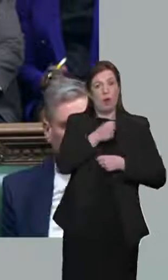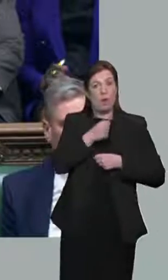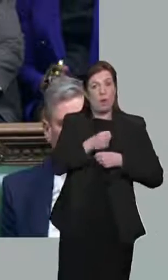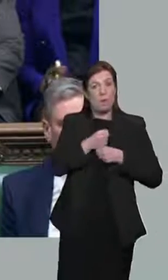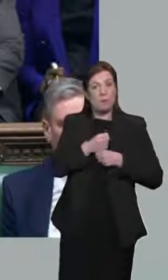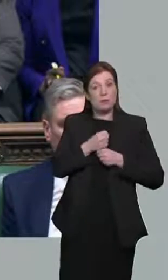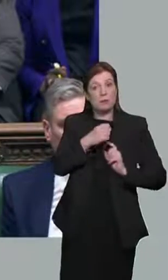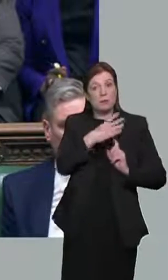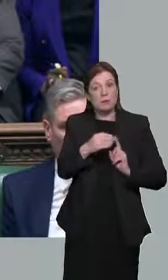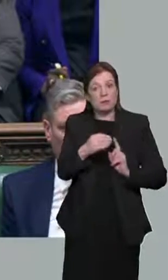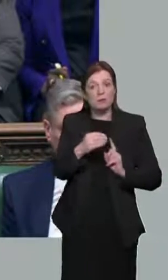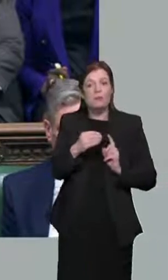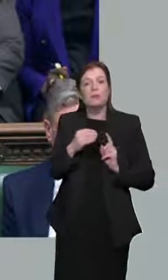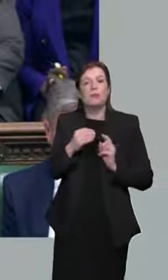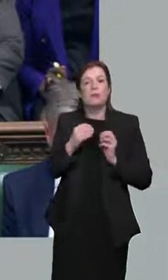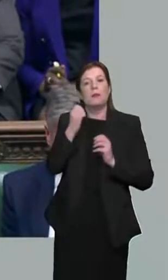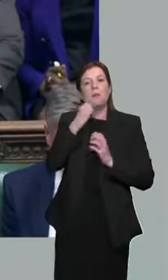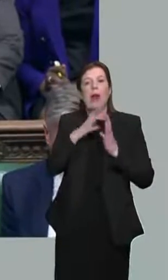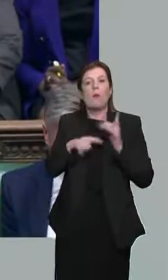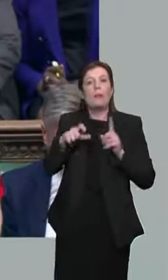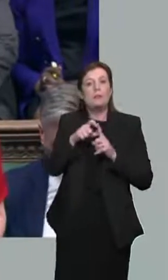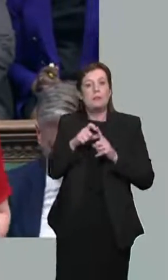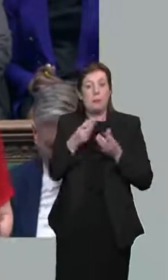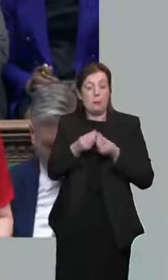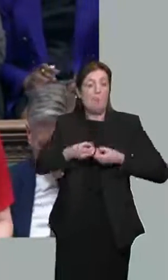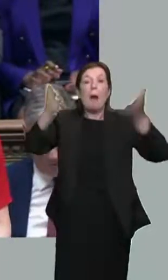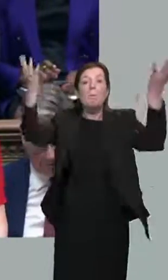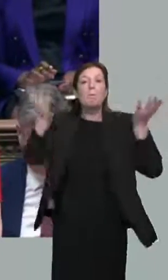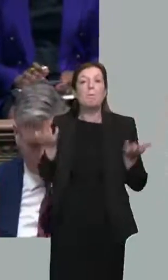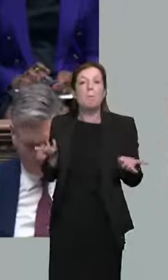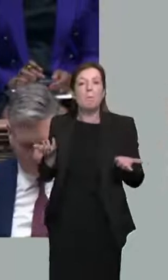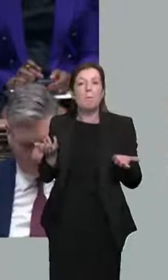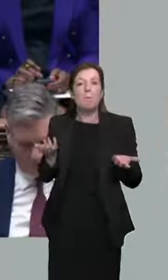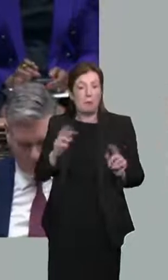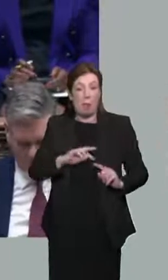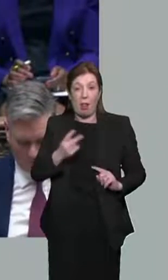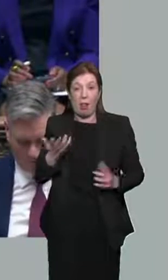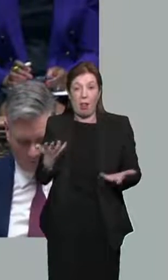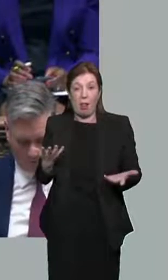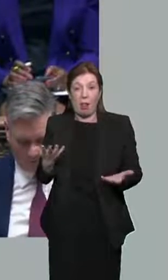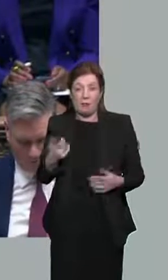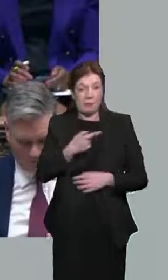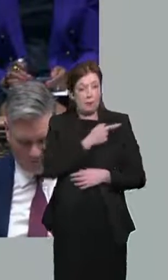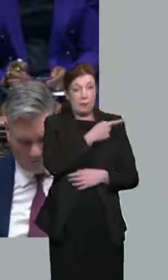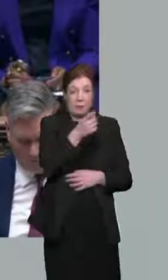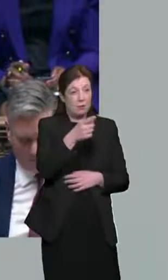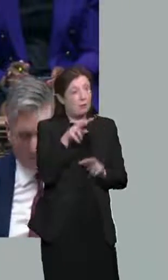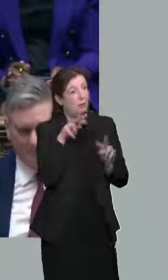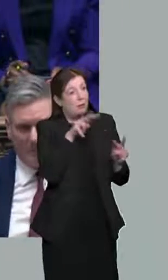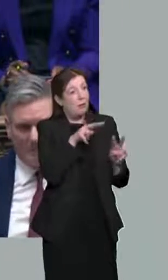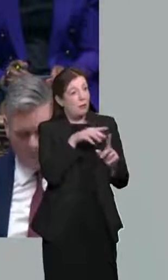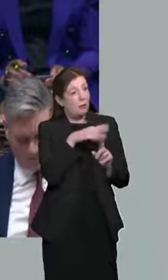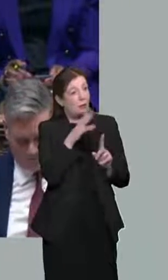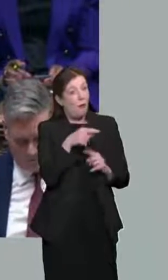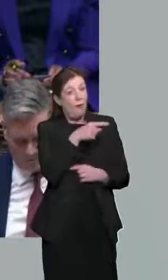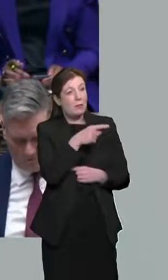lost on Black Wednesday. As a result of, let's face it, this jaw-dropping incompetence, the